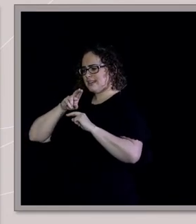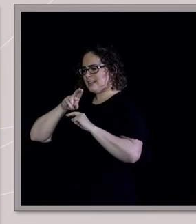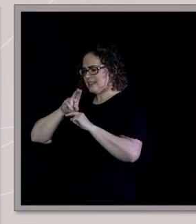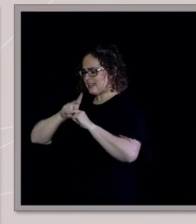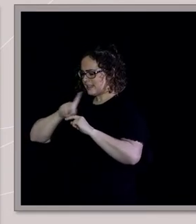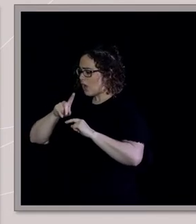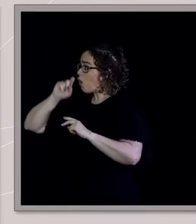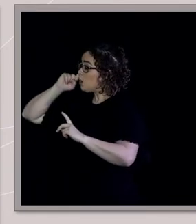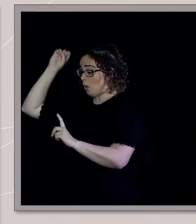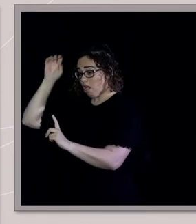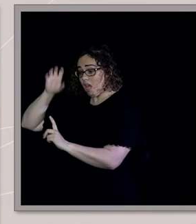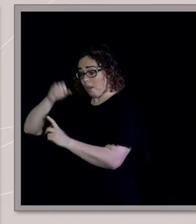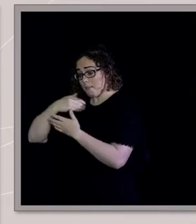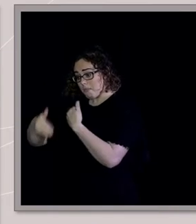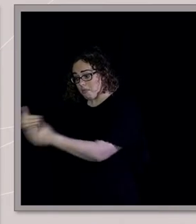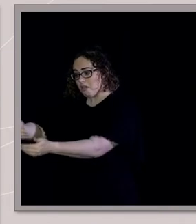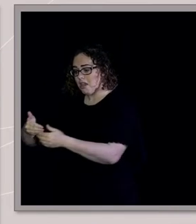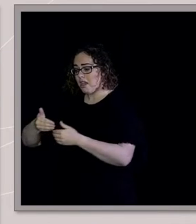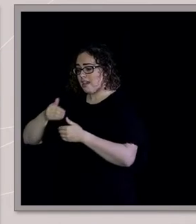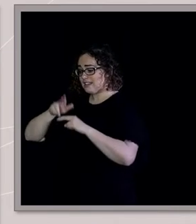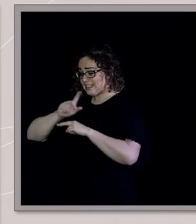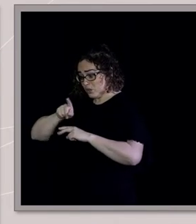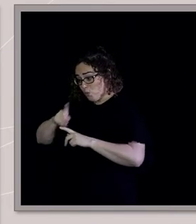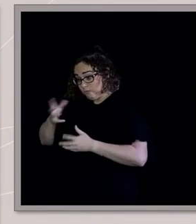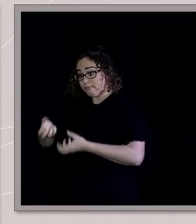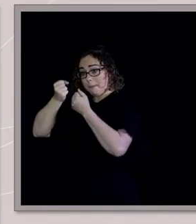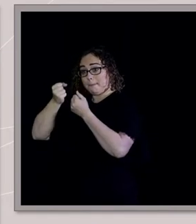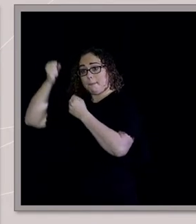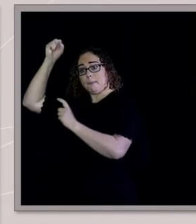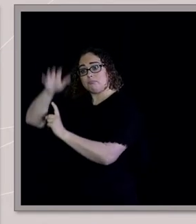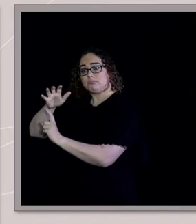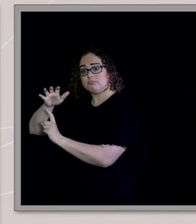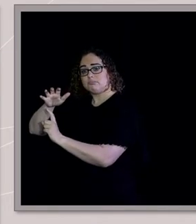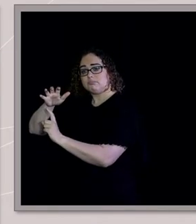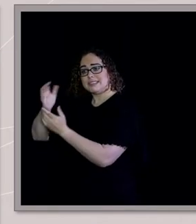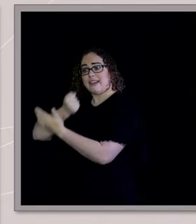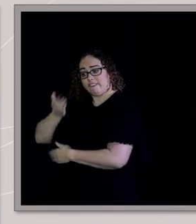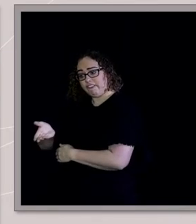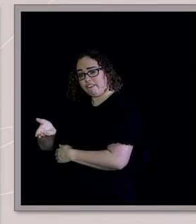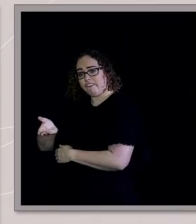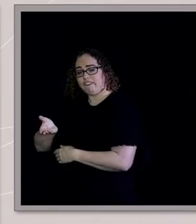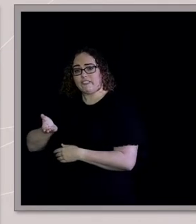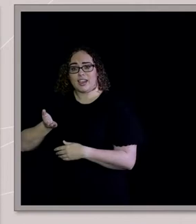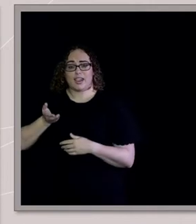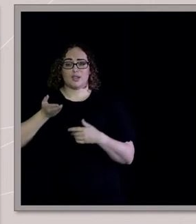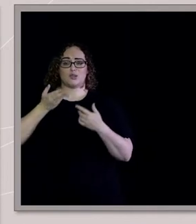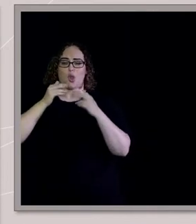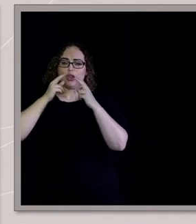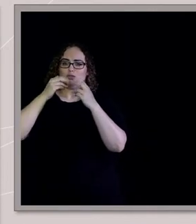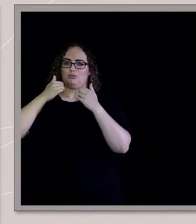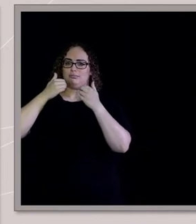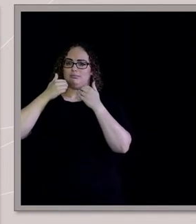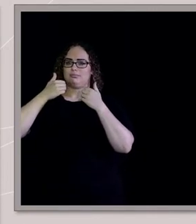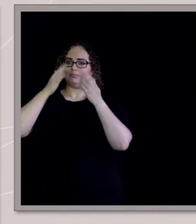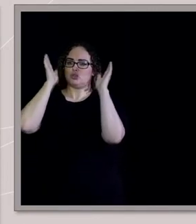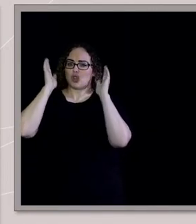more of the gift as it went on. And he said, there you go, you've received. I was like, okay. So, the word spreads through the church. Tom, Tom received